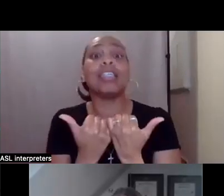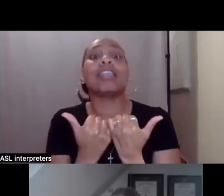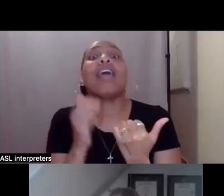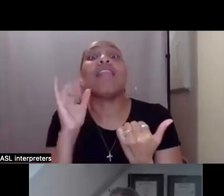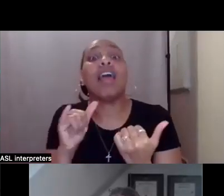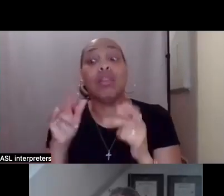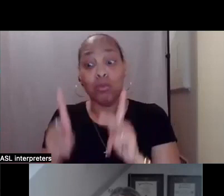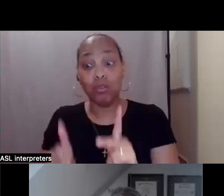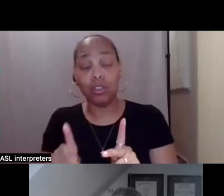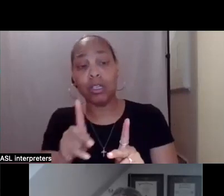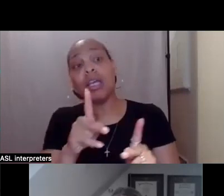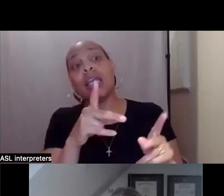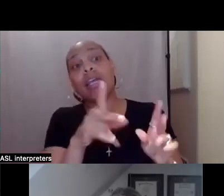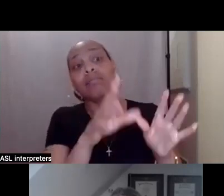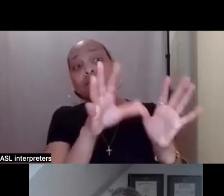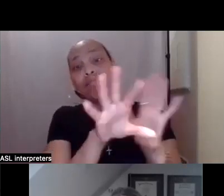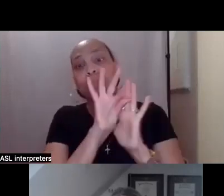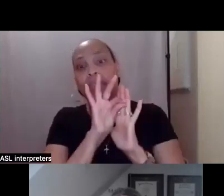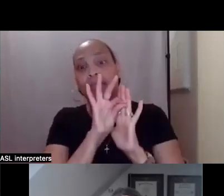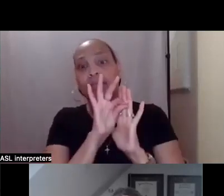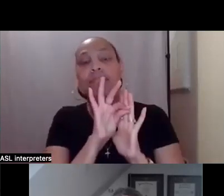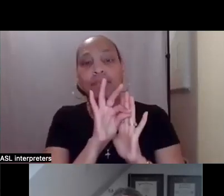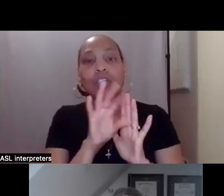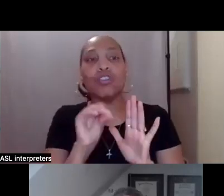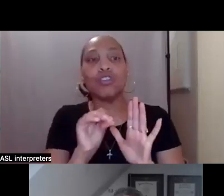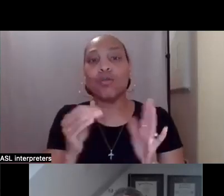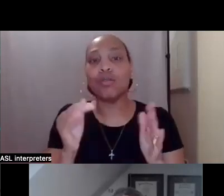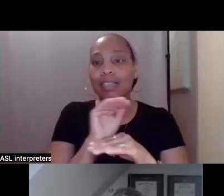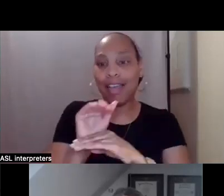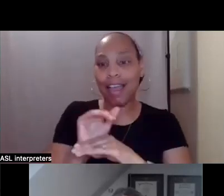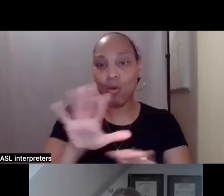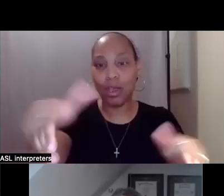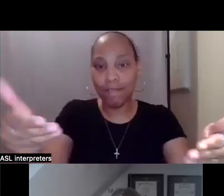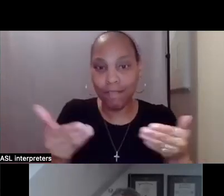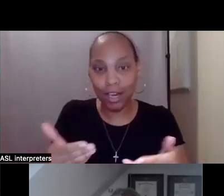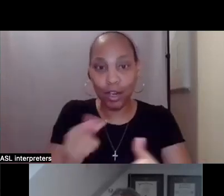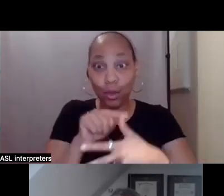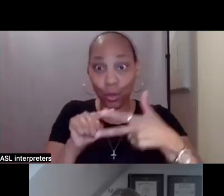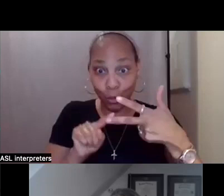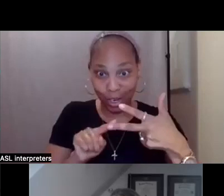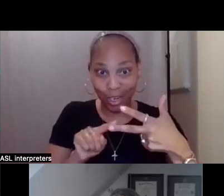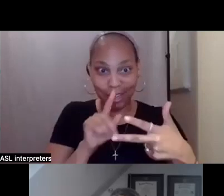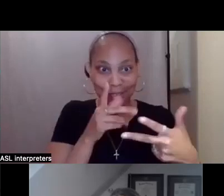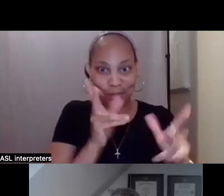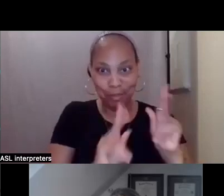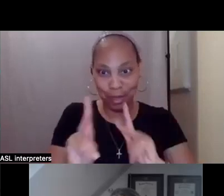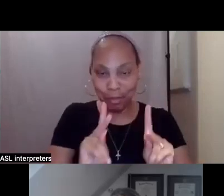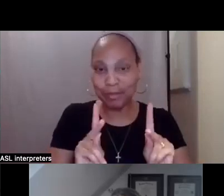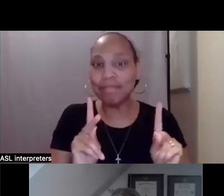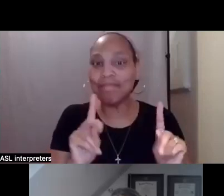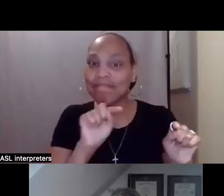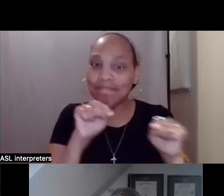a selection from. Um, so we invited three different support coordination units into this session tonight.